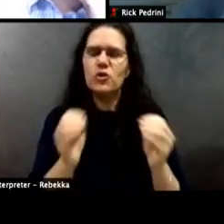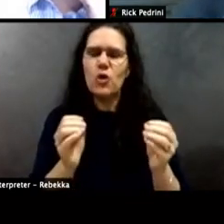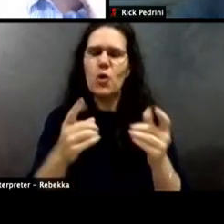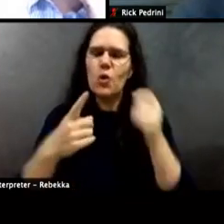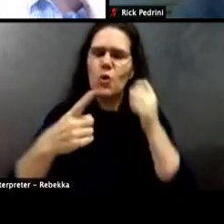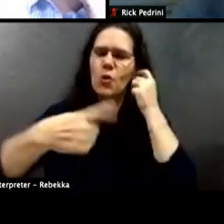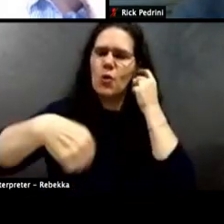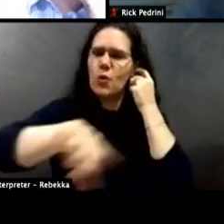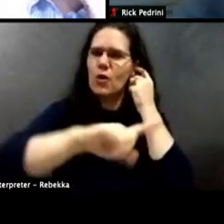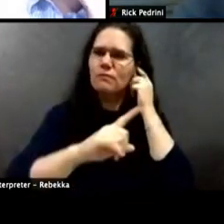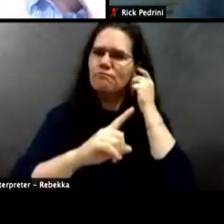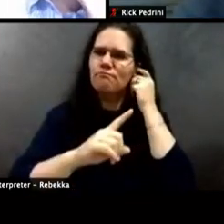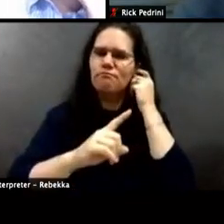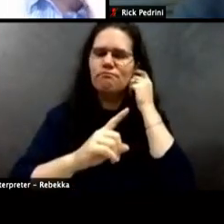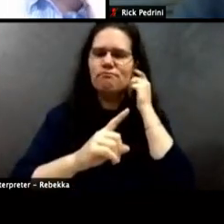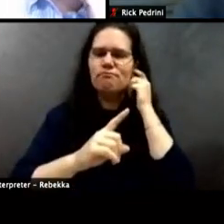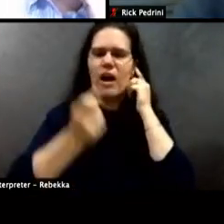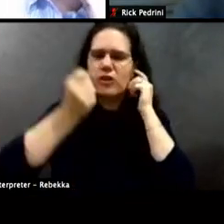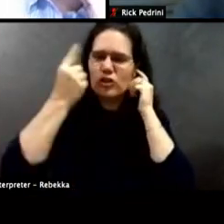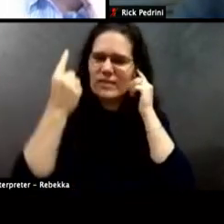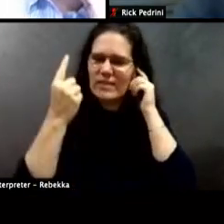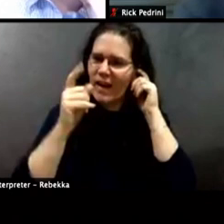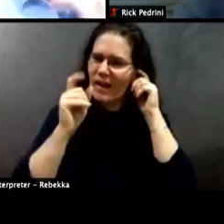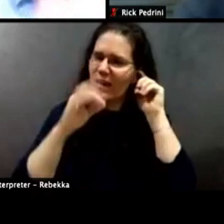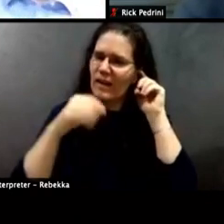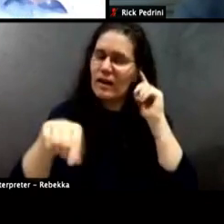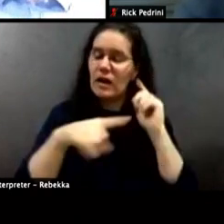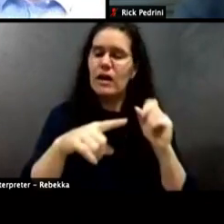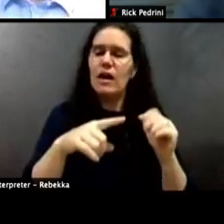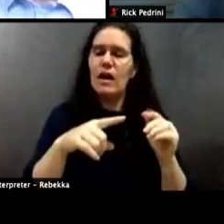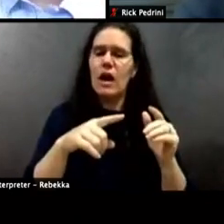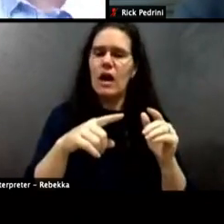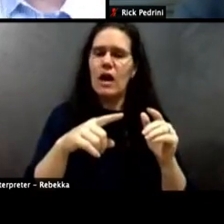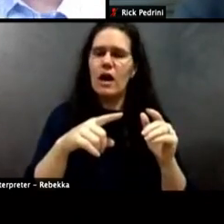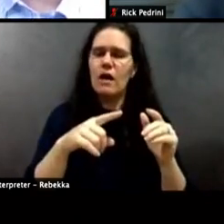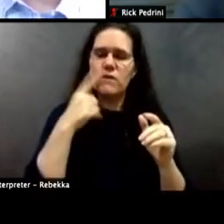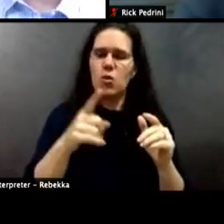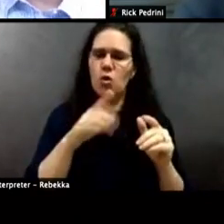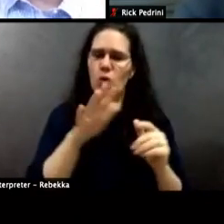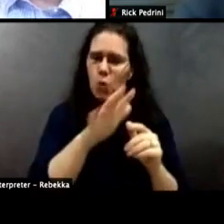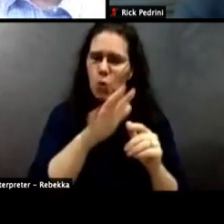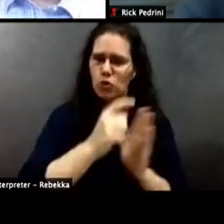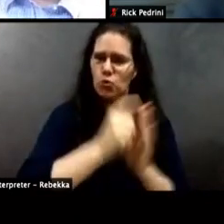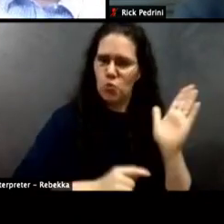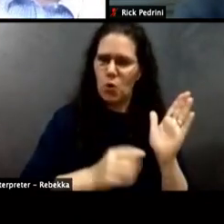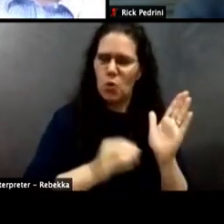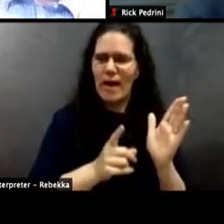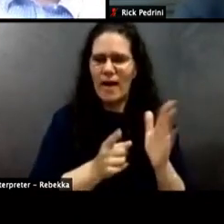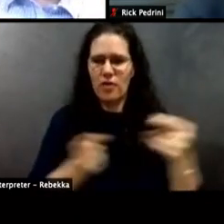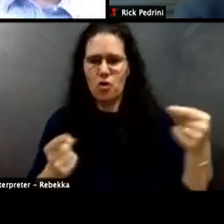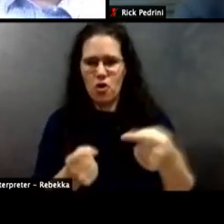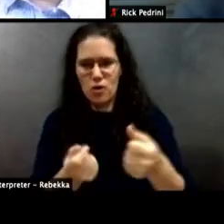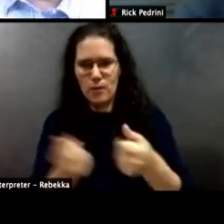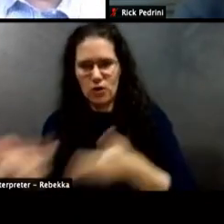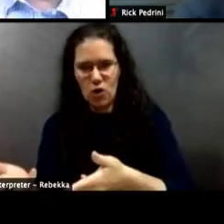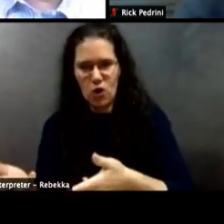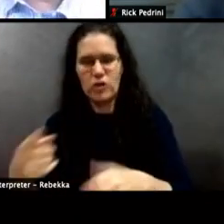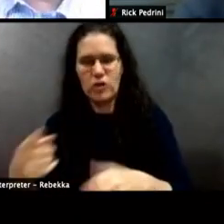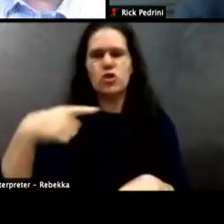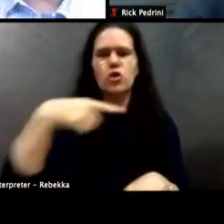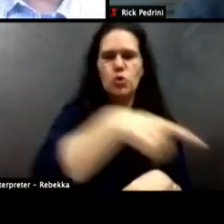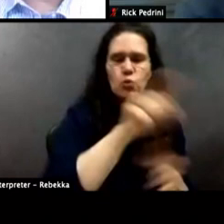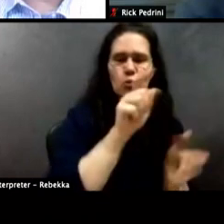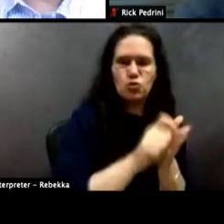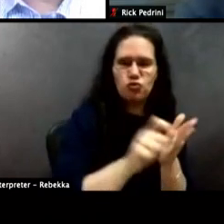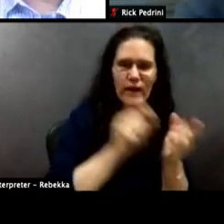Right. Because clearly it wasn't just you just writing these terrible things in a vacuum. Right. There was an audience for it that you were that you were writing to. Right.